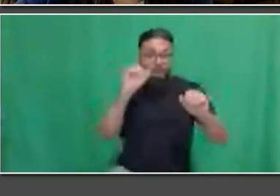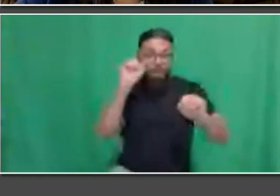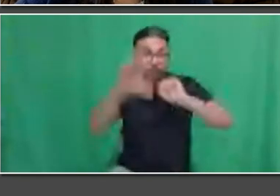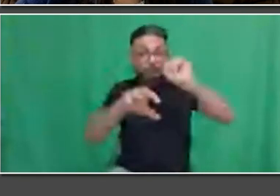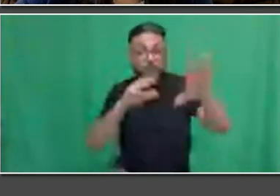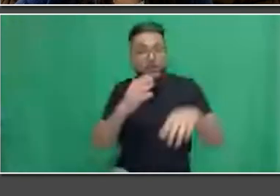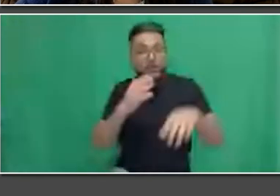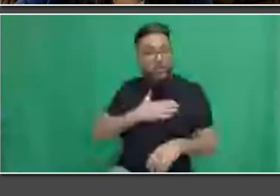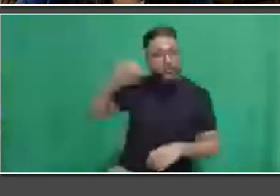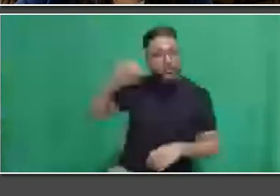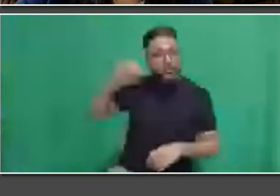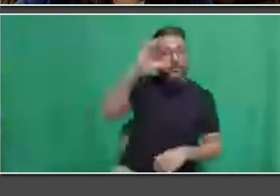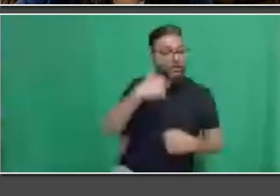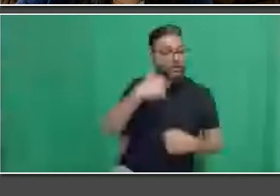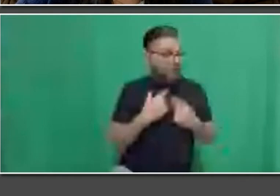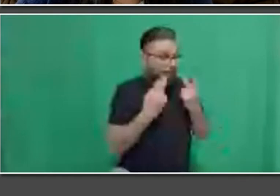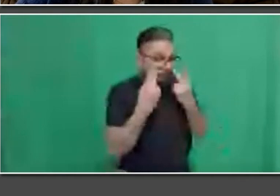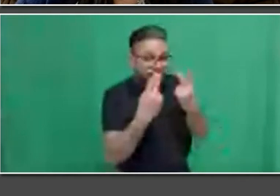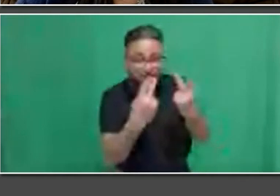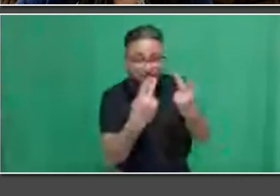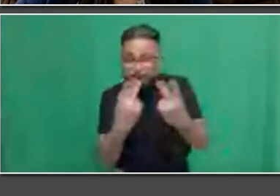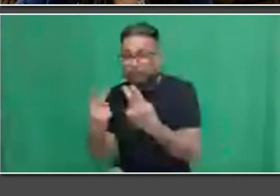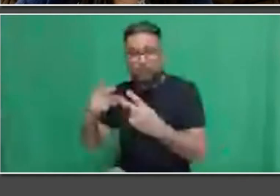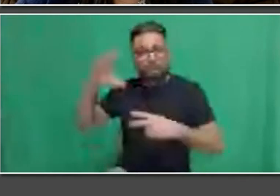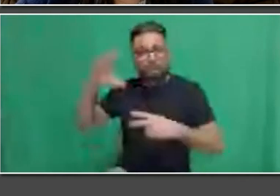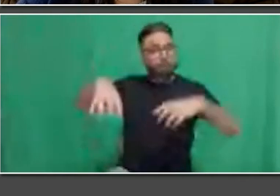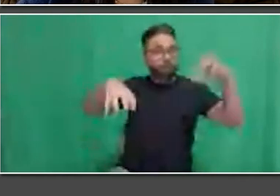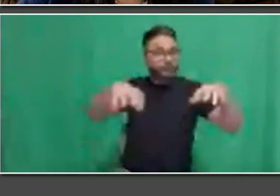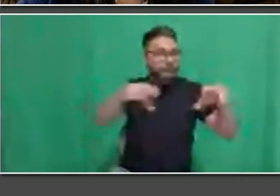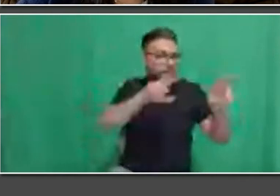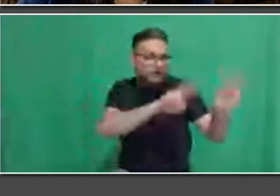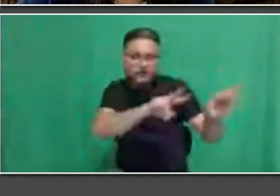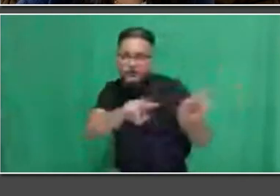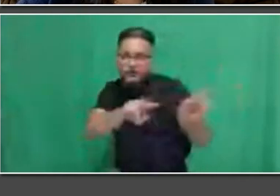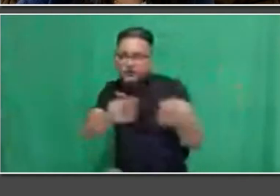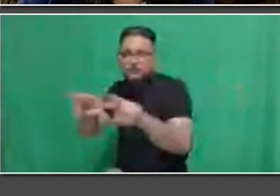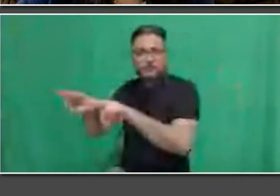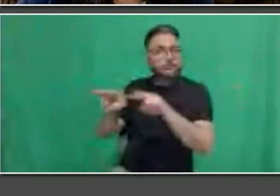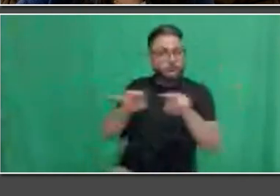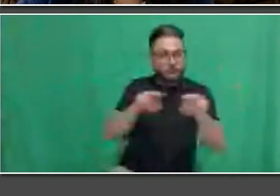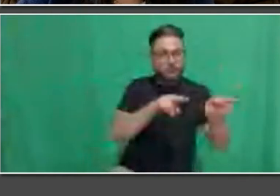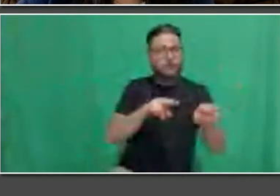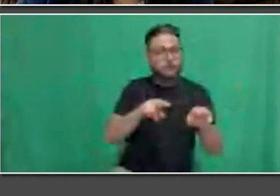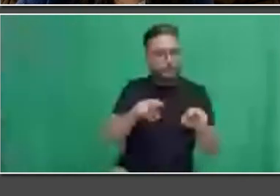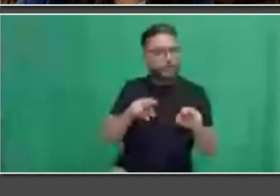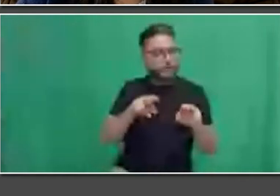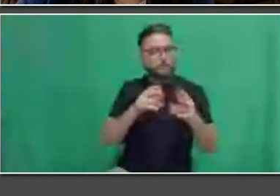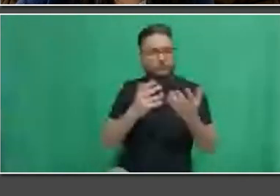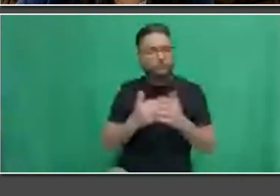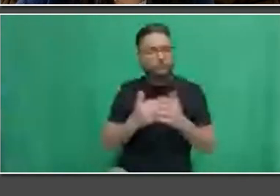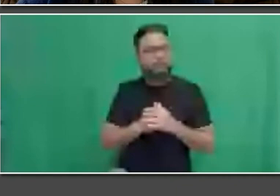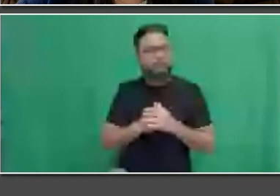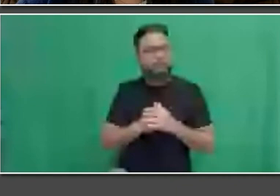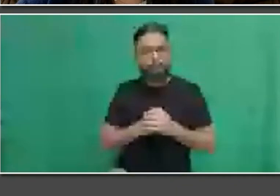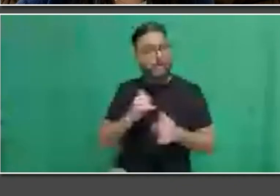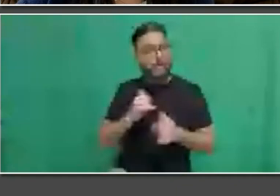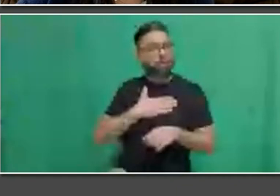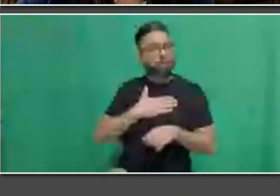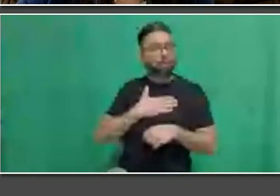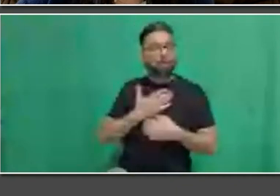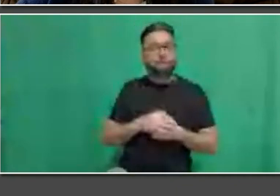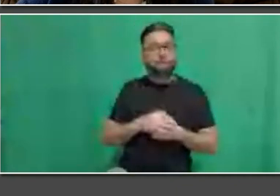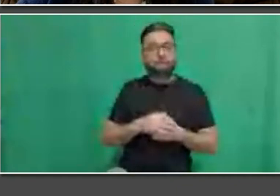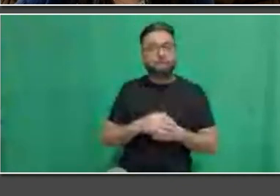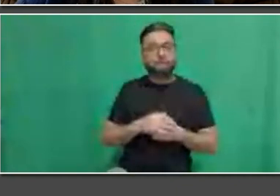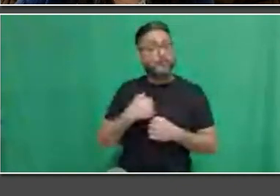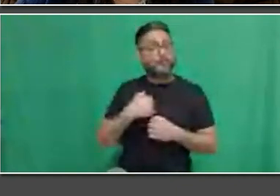and surroundings areas. I conduct different kinds of studies as necessary and also assist with